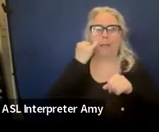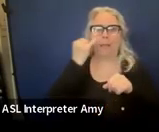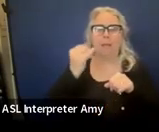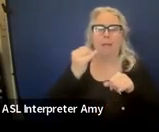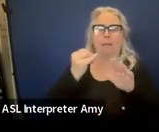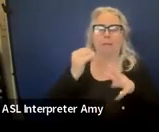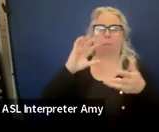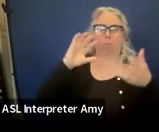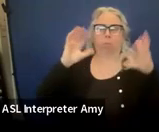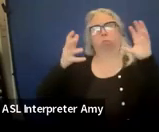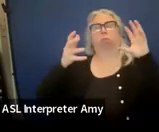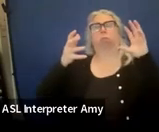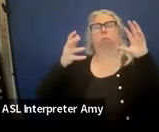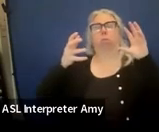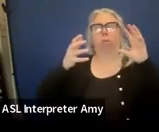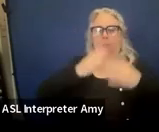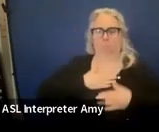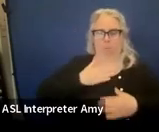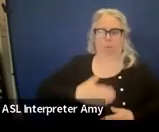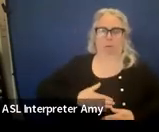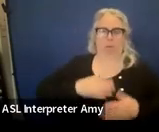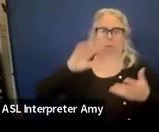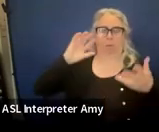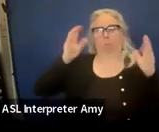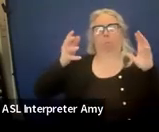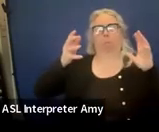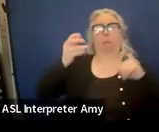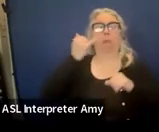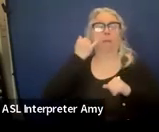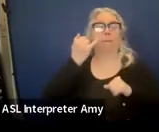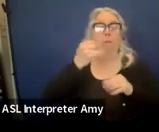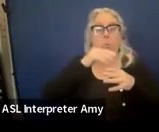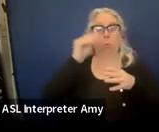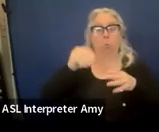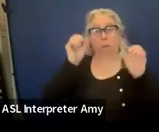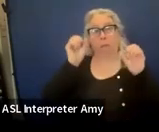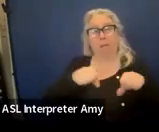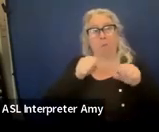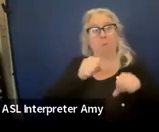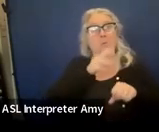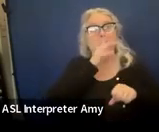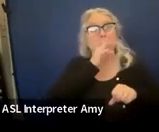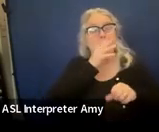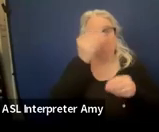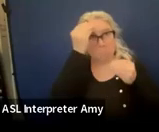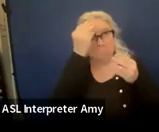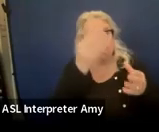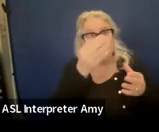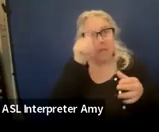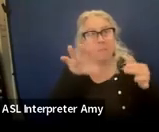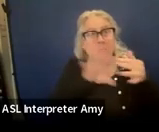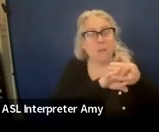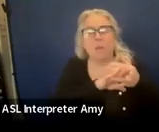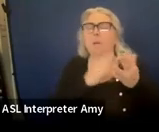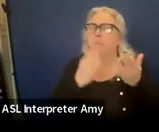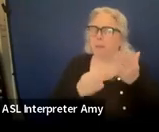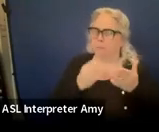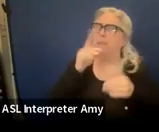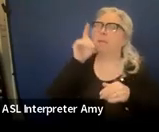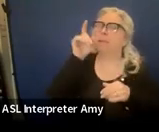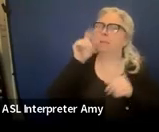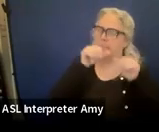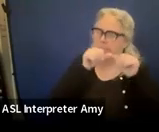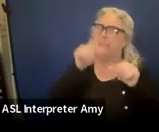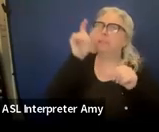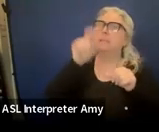So even if the student is able to verbally say, I need a break, they might still need a break card or